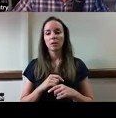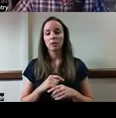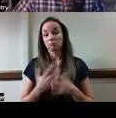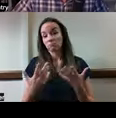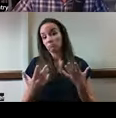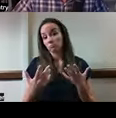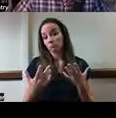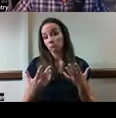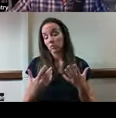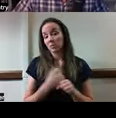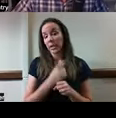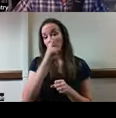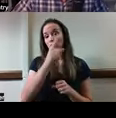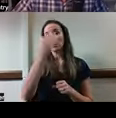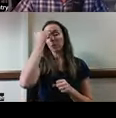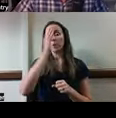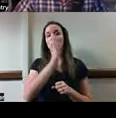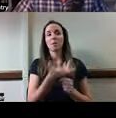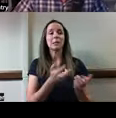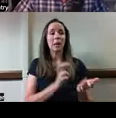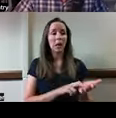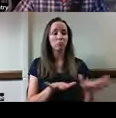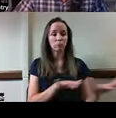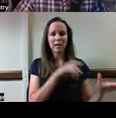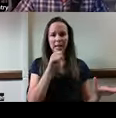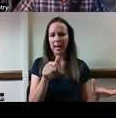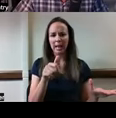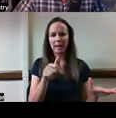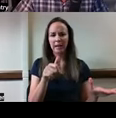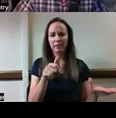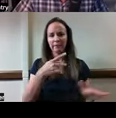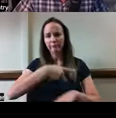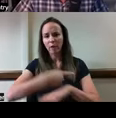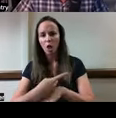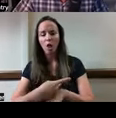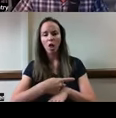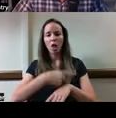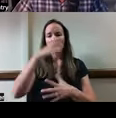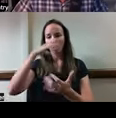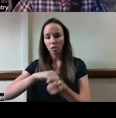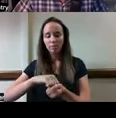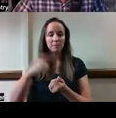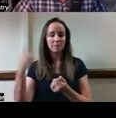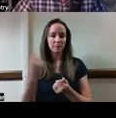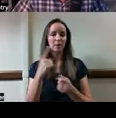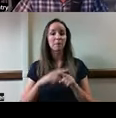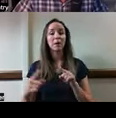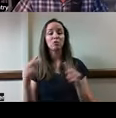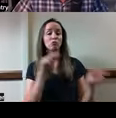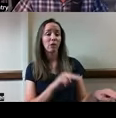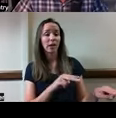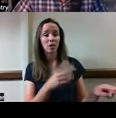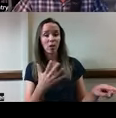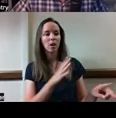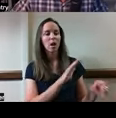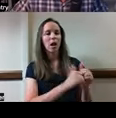making sure that grandma's up and around doing what she typically does during the day. But you're only, in this case, tracking her interactions